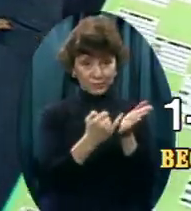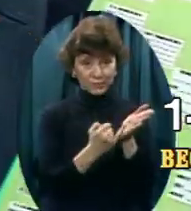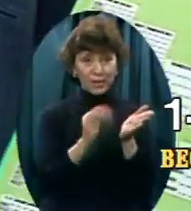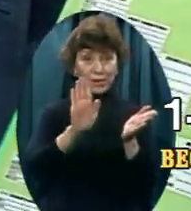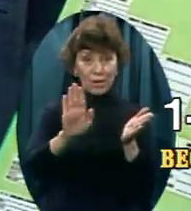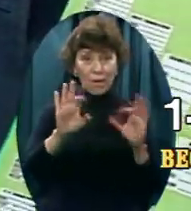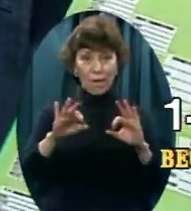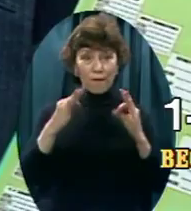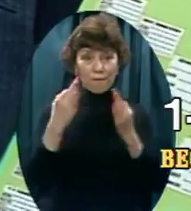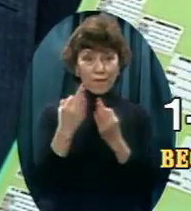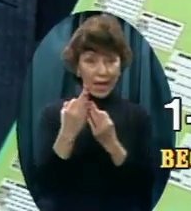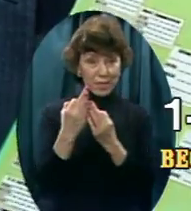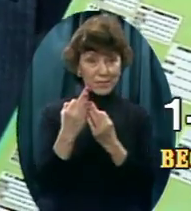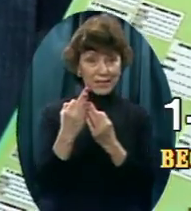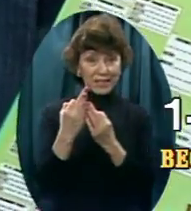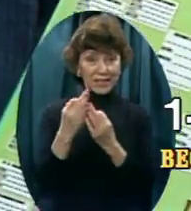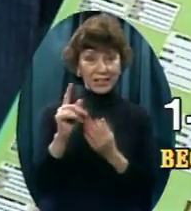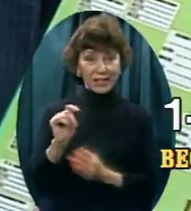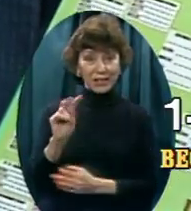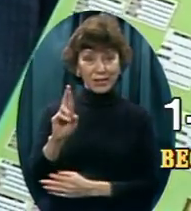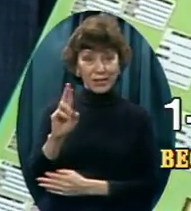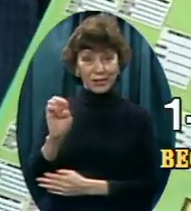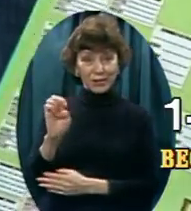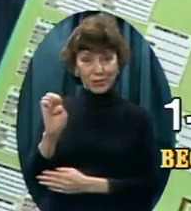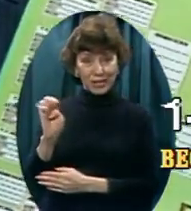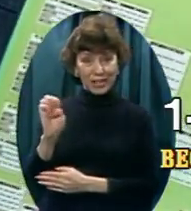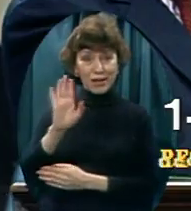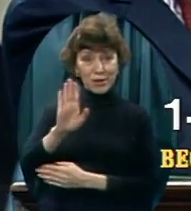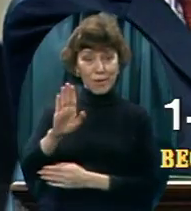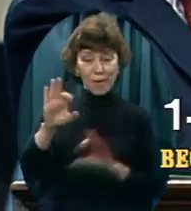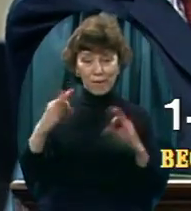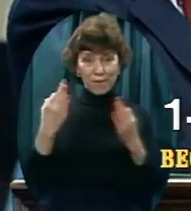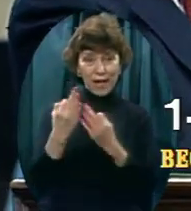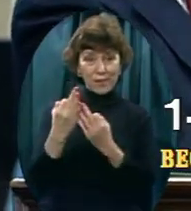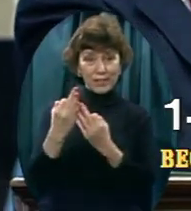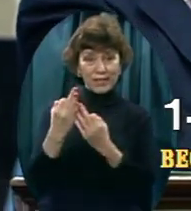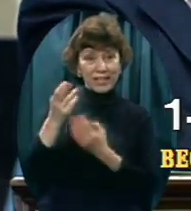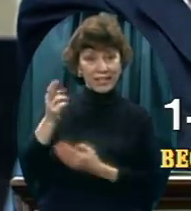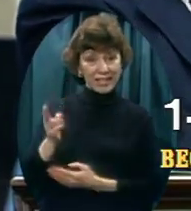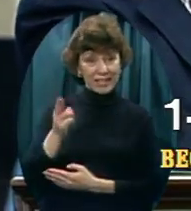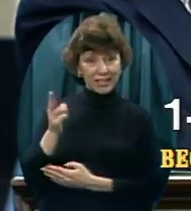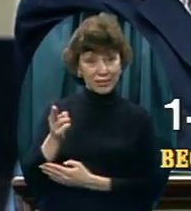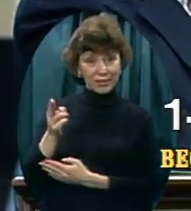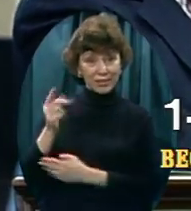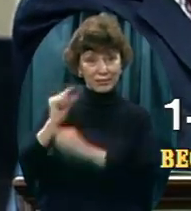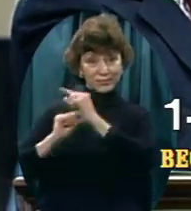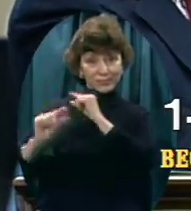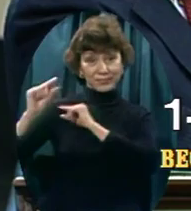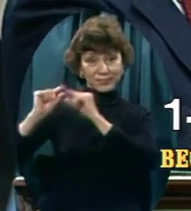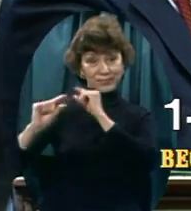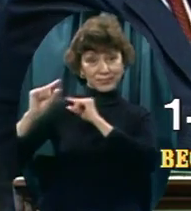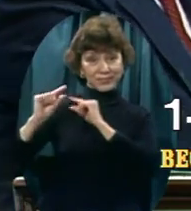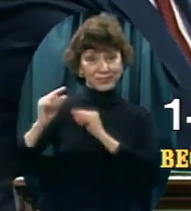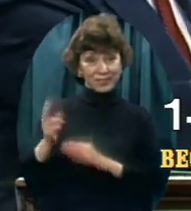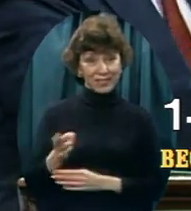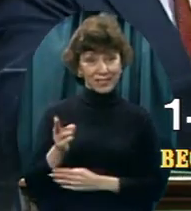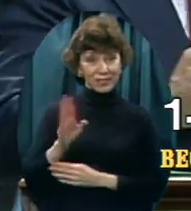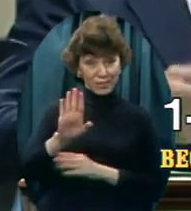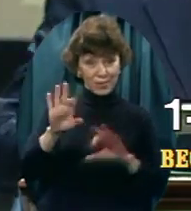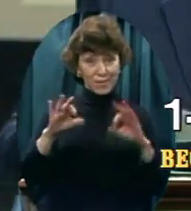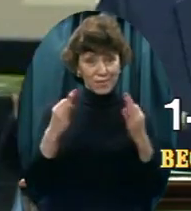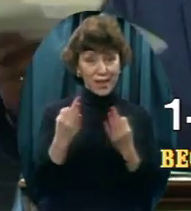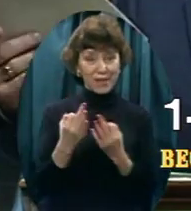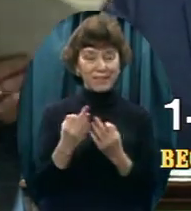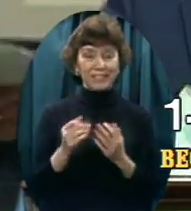the fellow who got hanged for horse theft. But this is it right here. And you can go